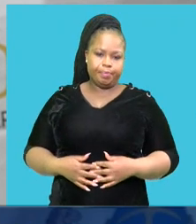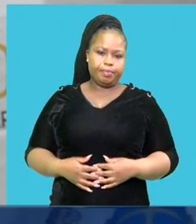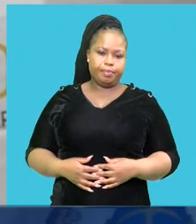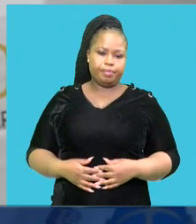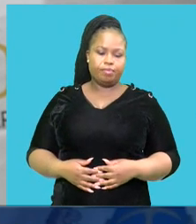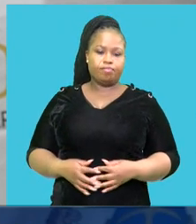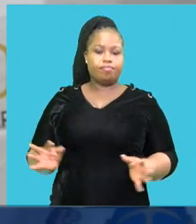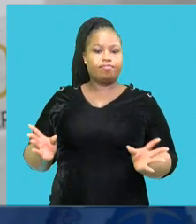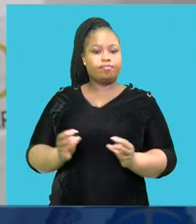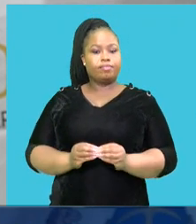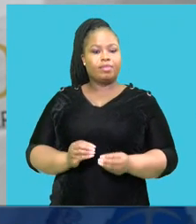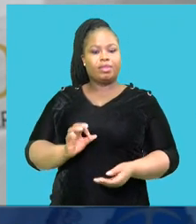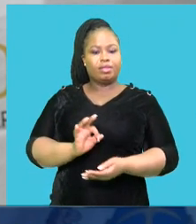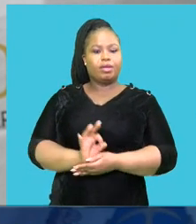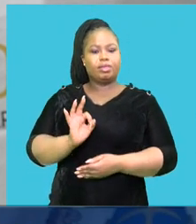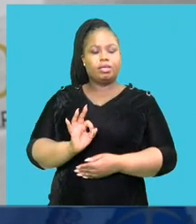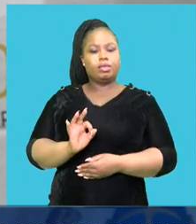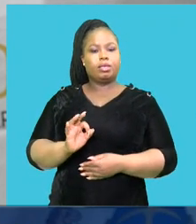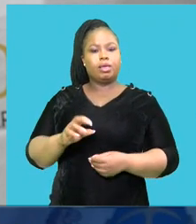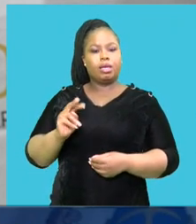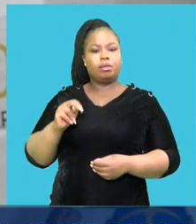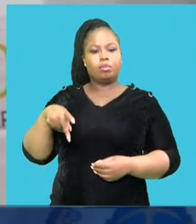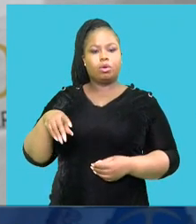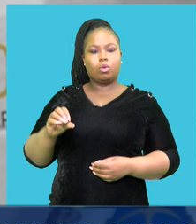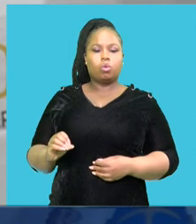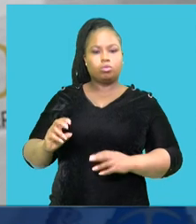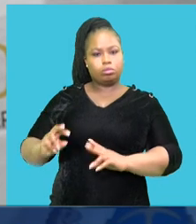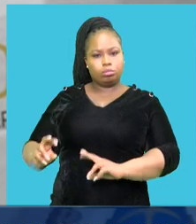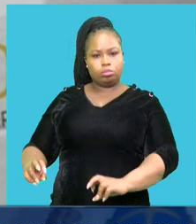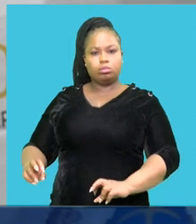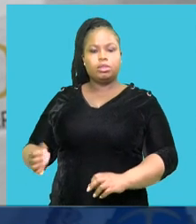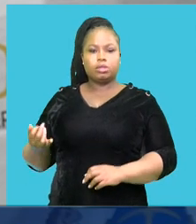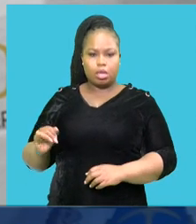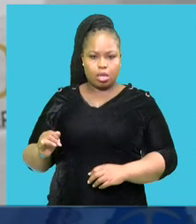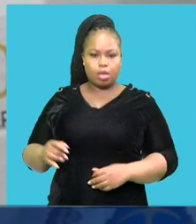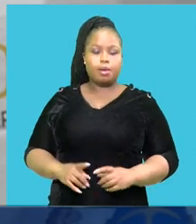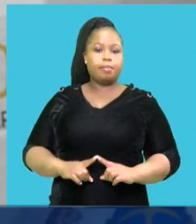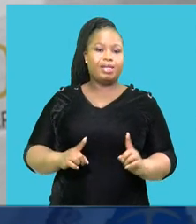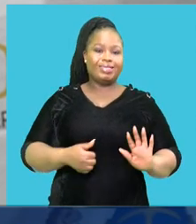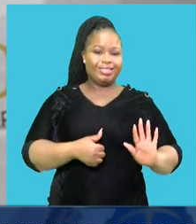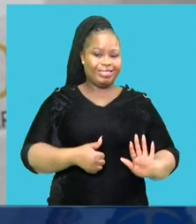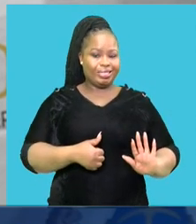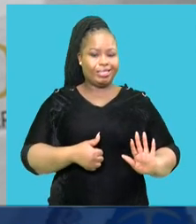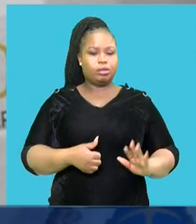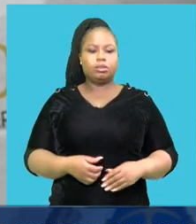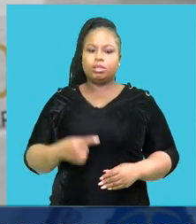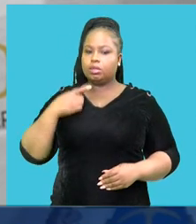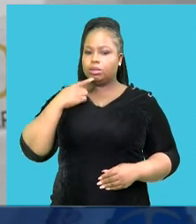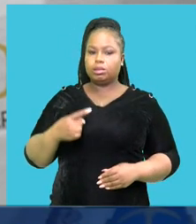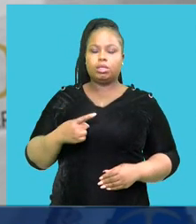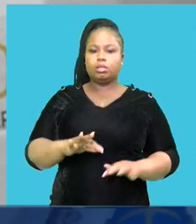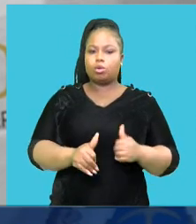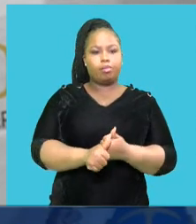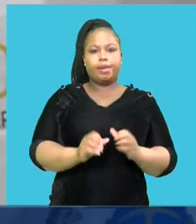A total of 13 NPO's are under investigation, while six have been deemed non